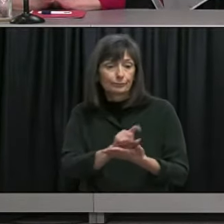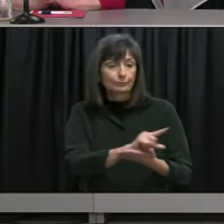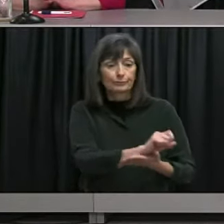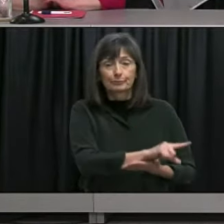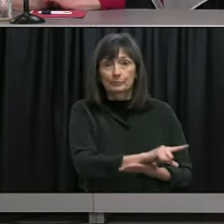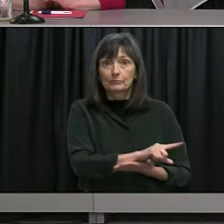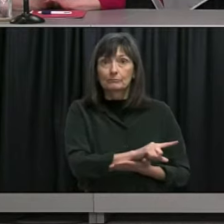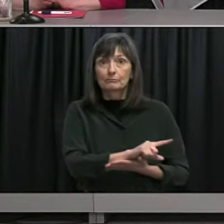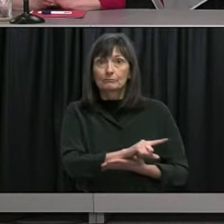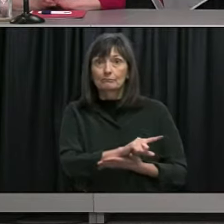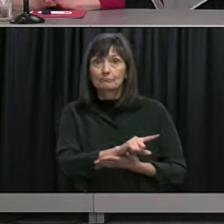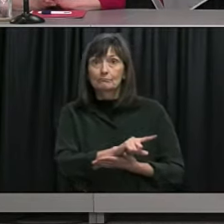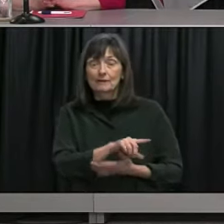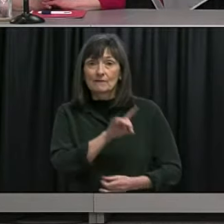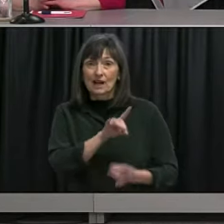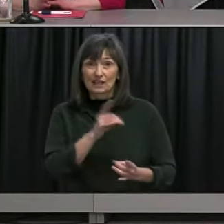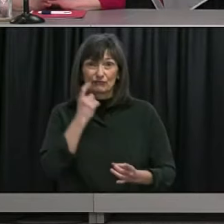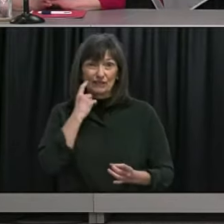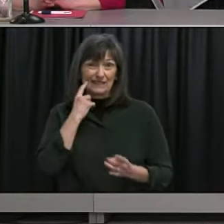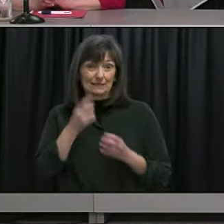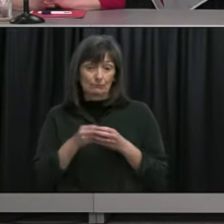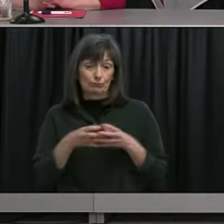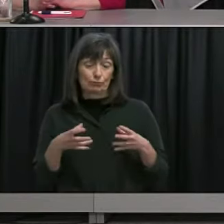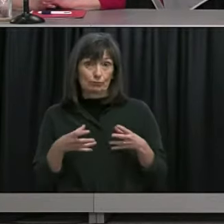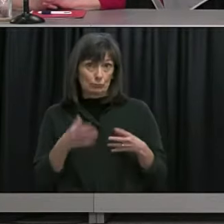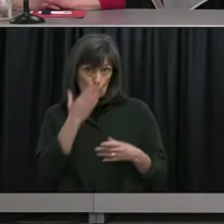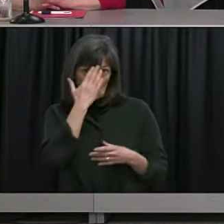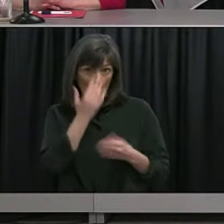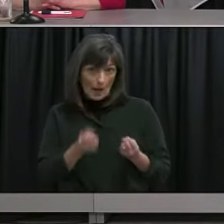people in the latest outbreak